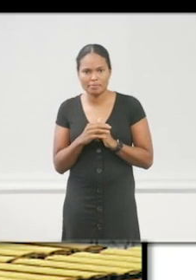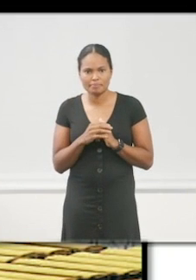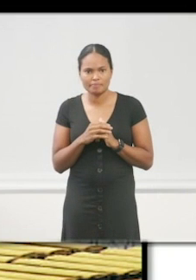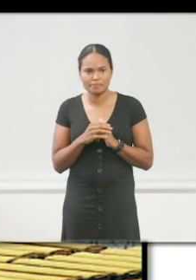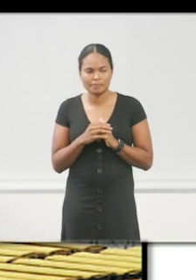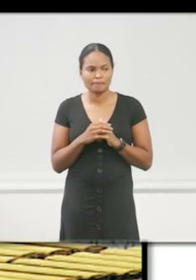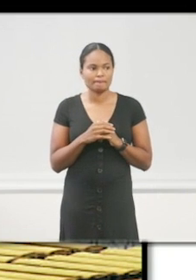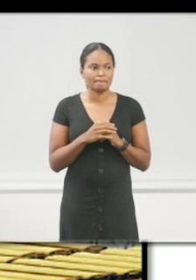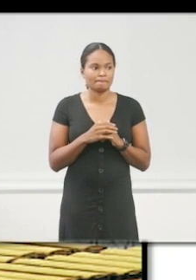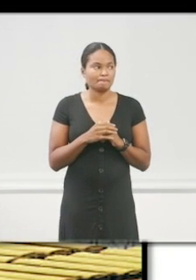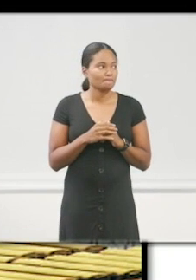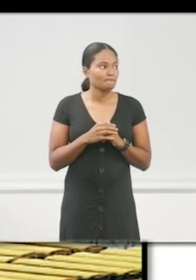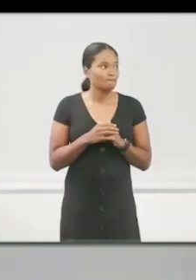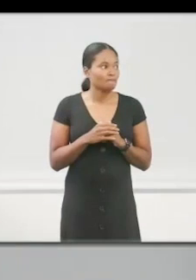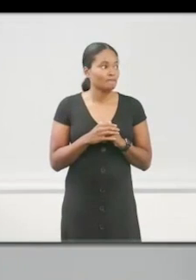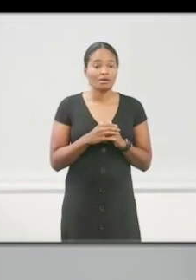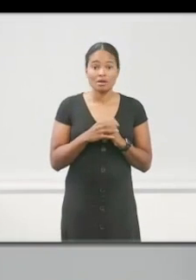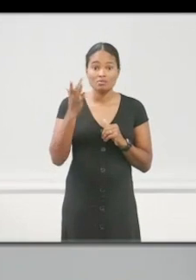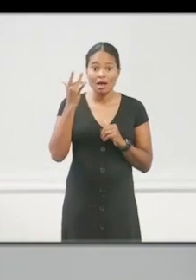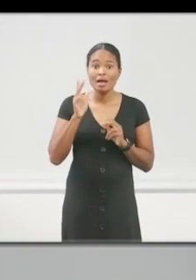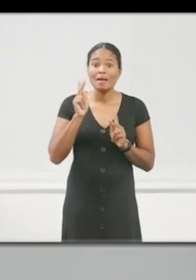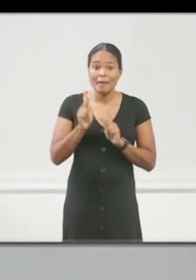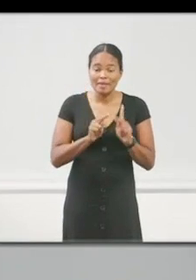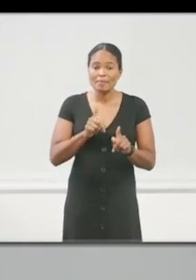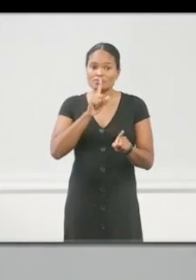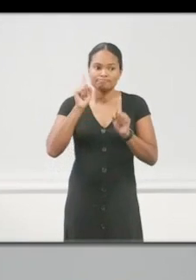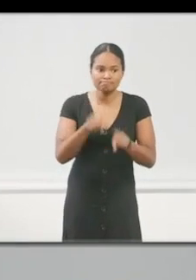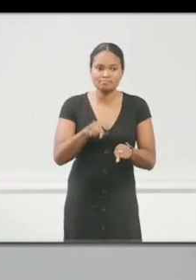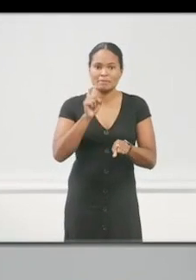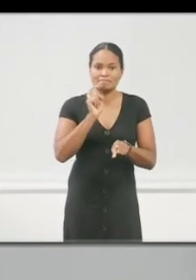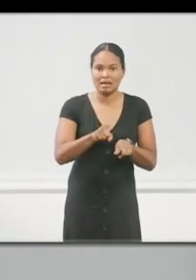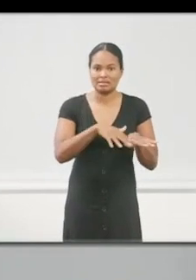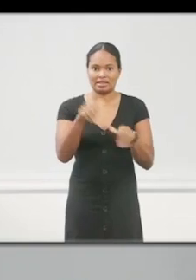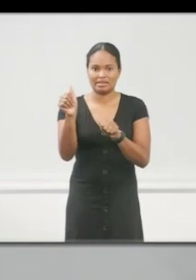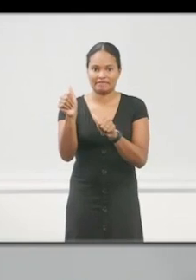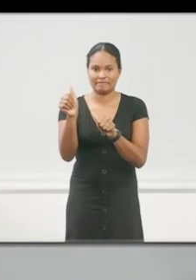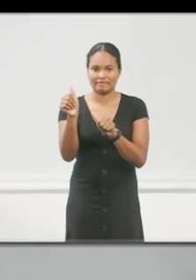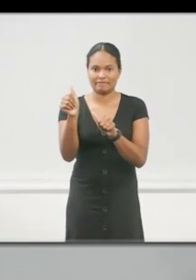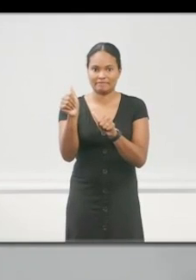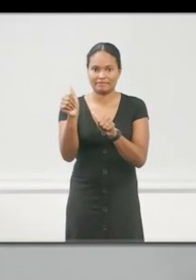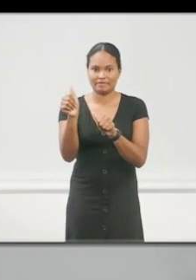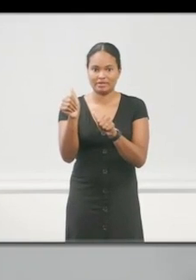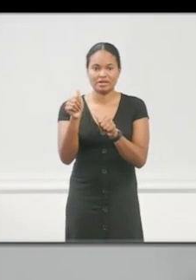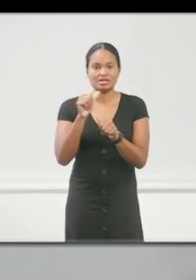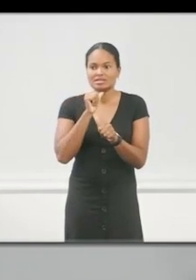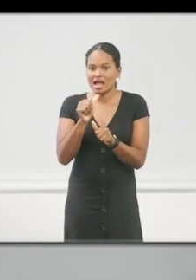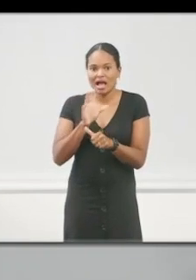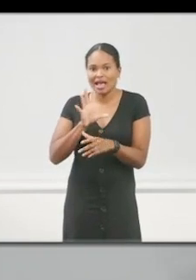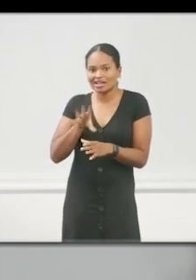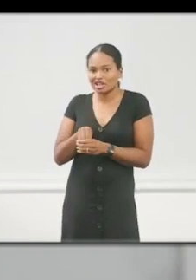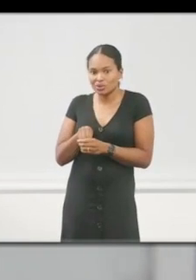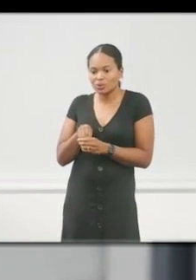Because everybody was ordered to evacuate. So, their plan didn't include retaining